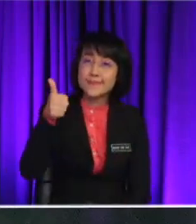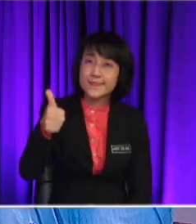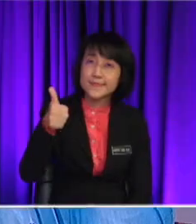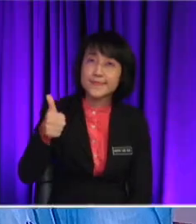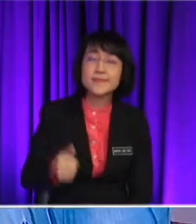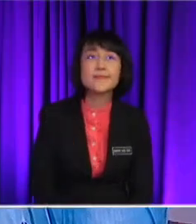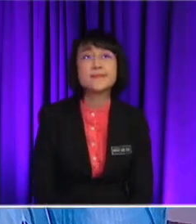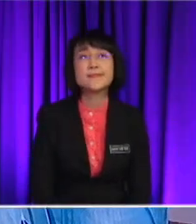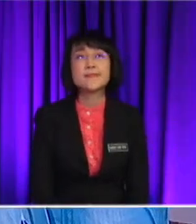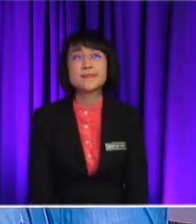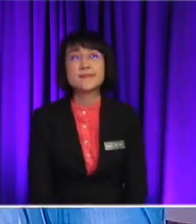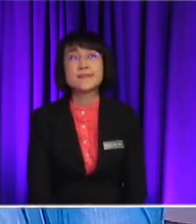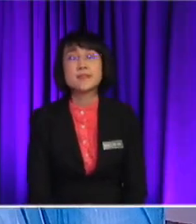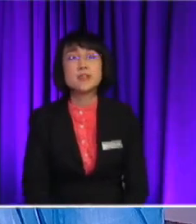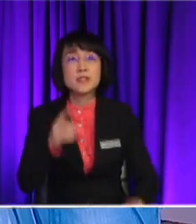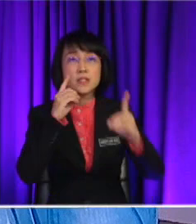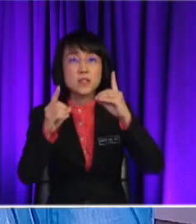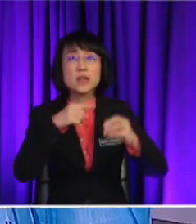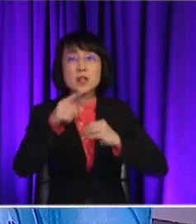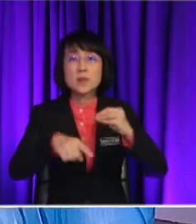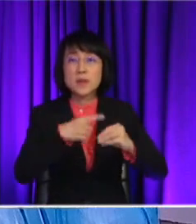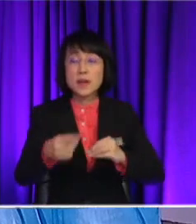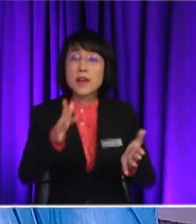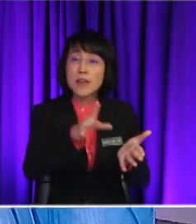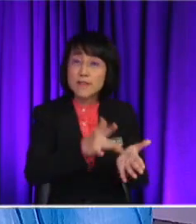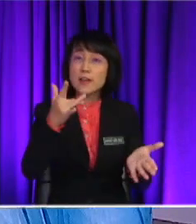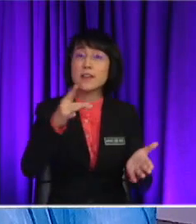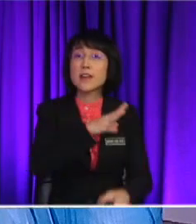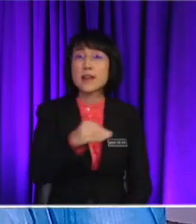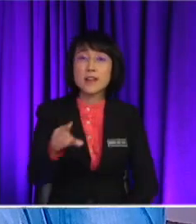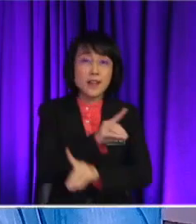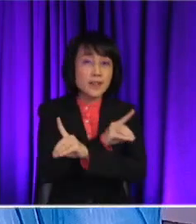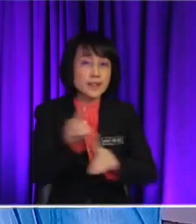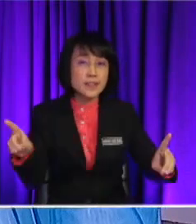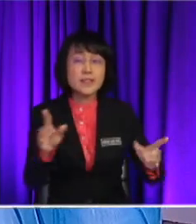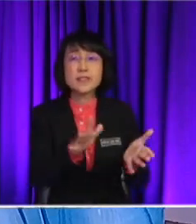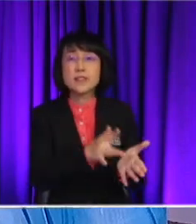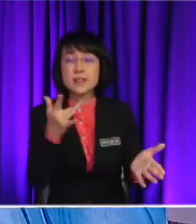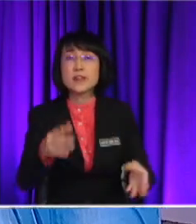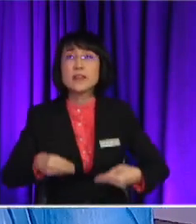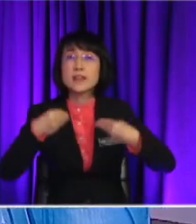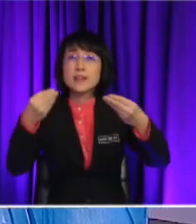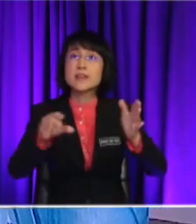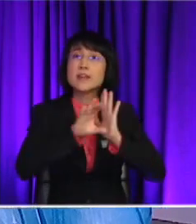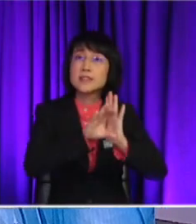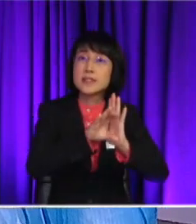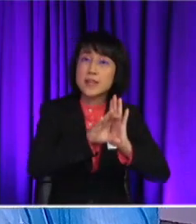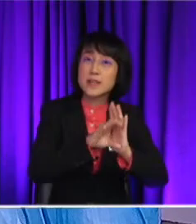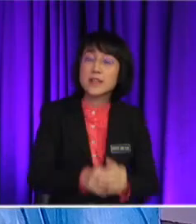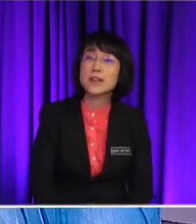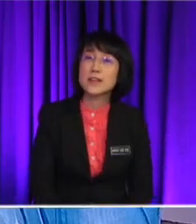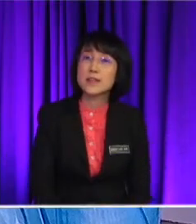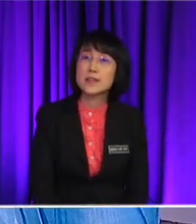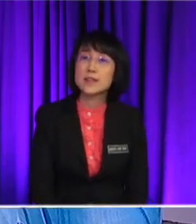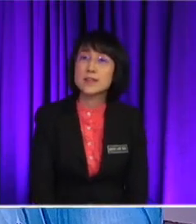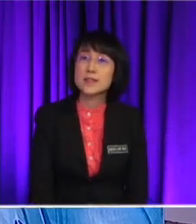they mentioned about the disadvantages and also advantages And they also gave some examples Like, what are those